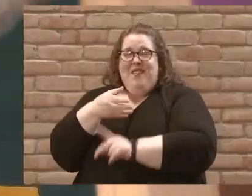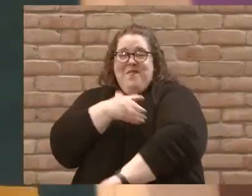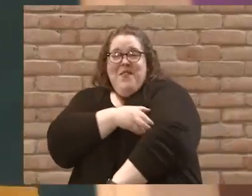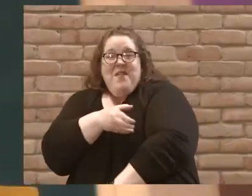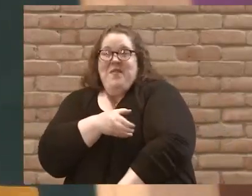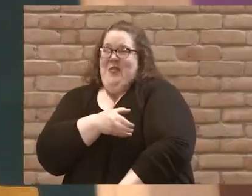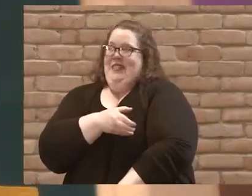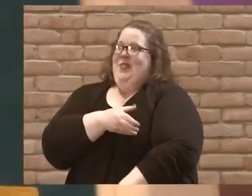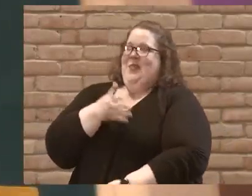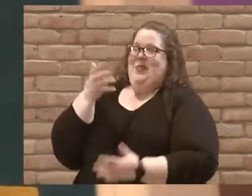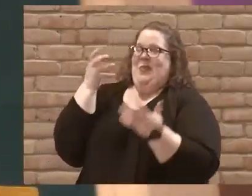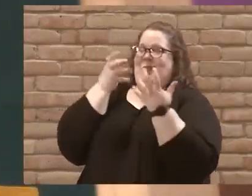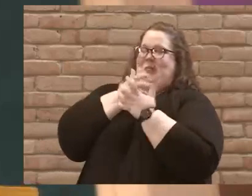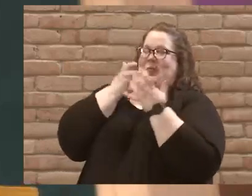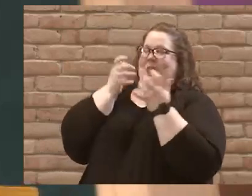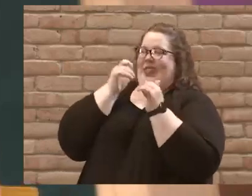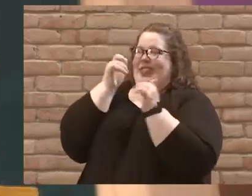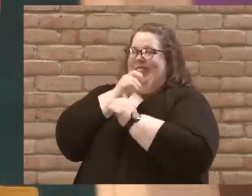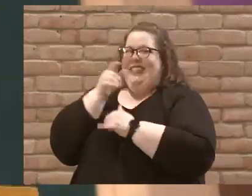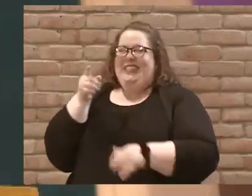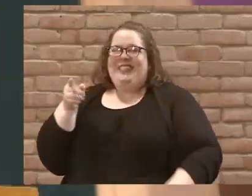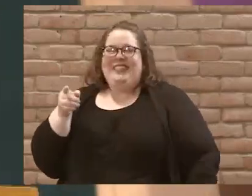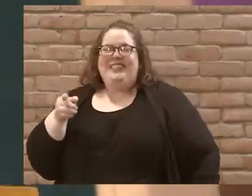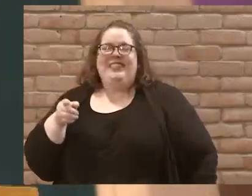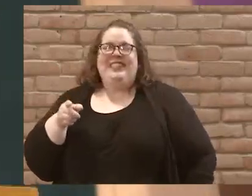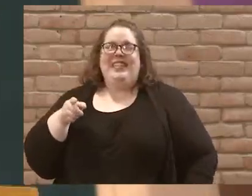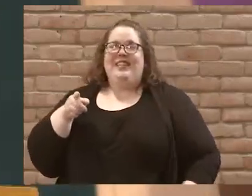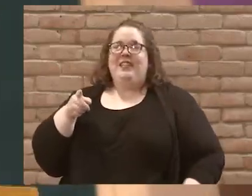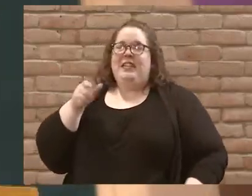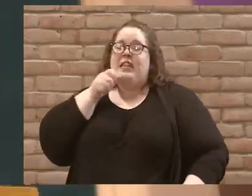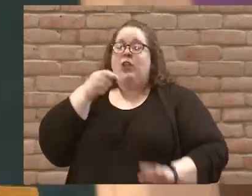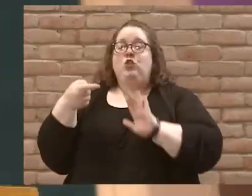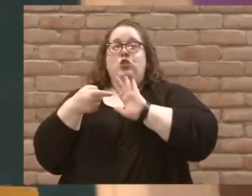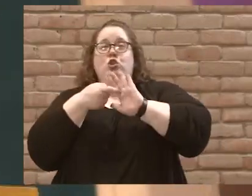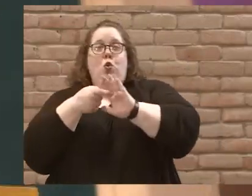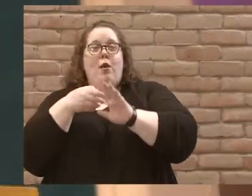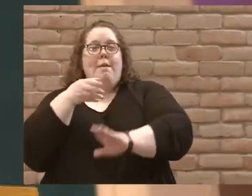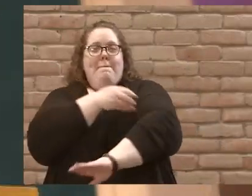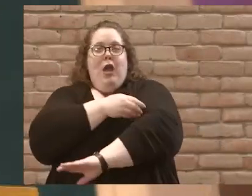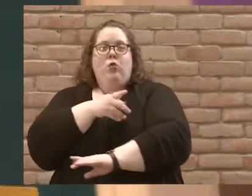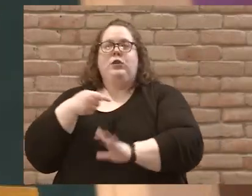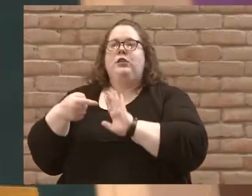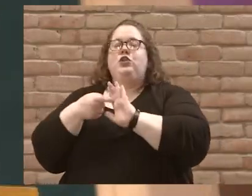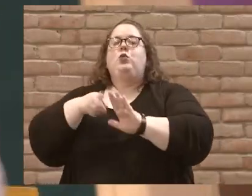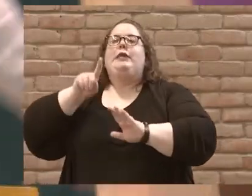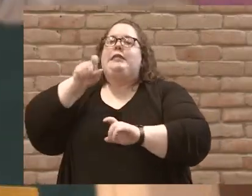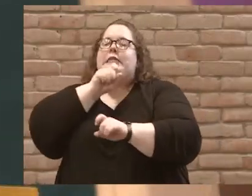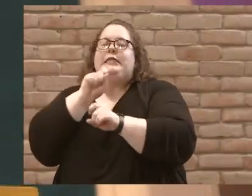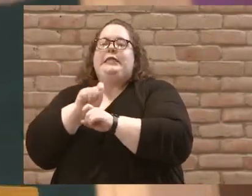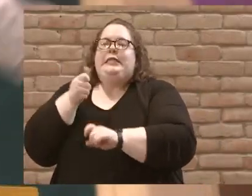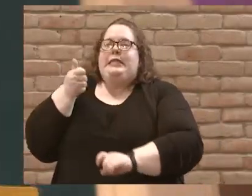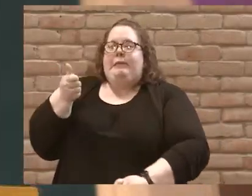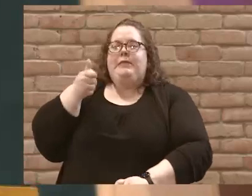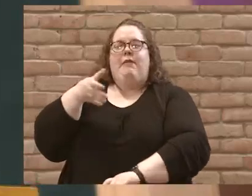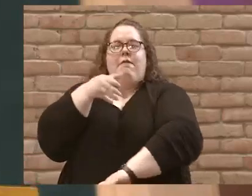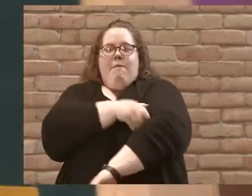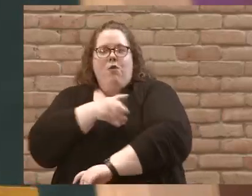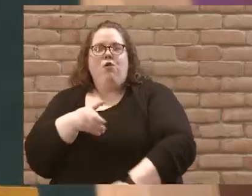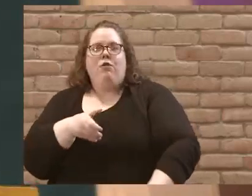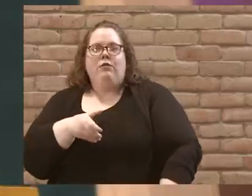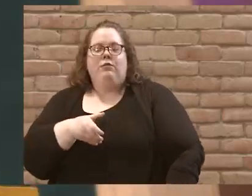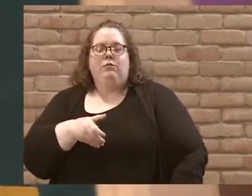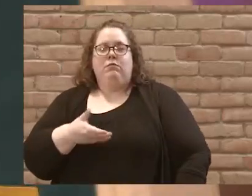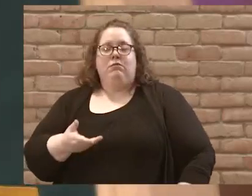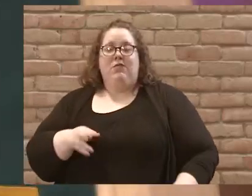Jesus isn't just showing power, but he's showing that he is power. And the only response to